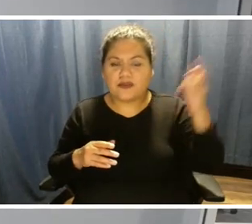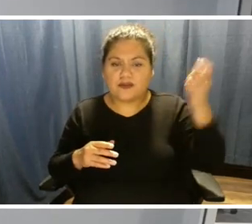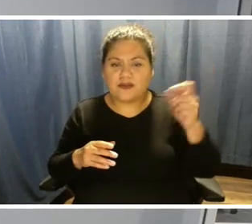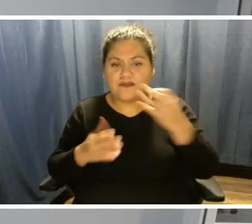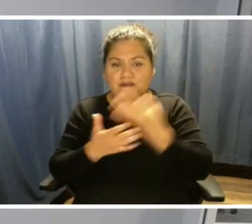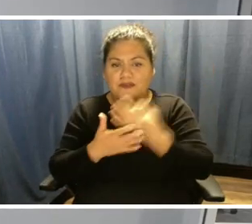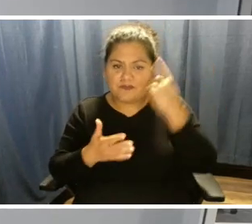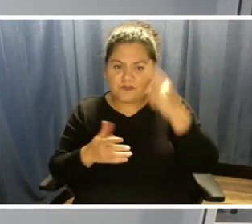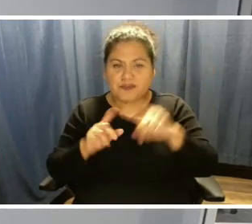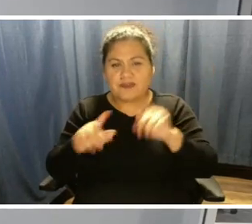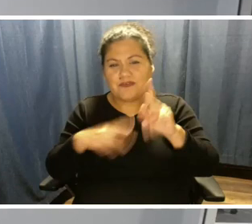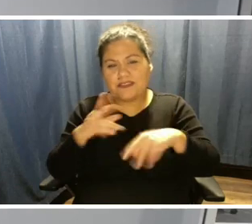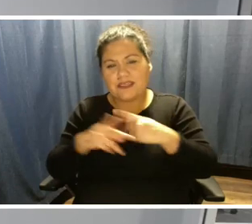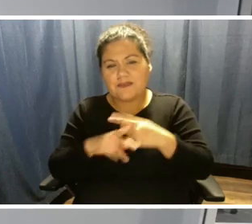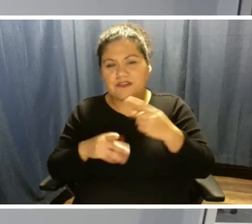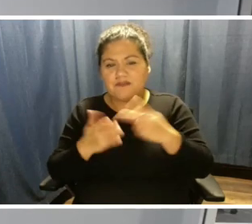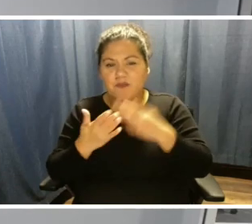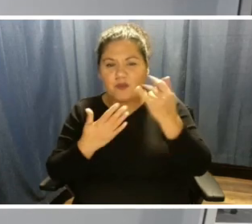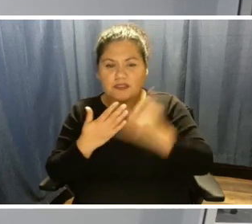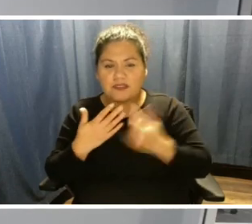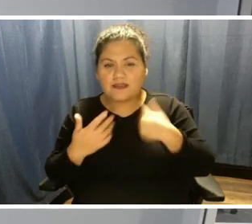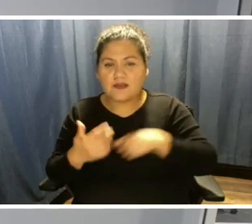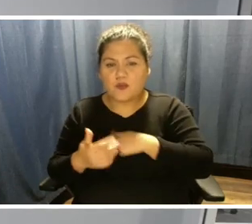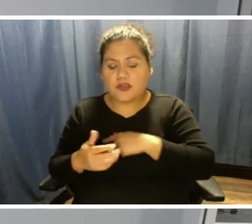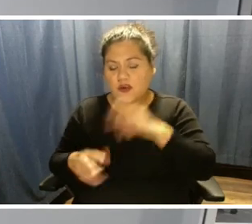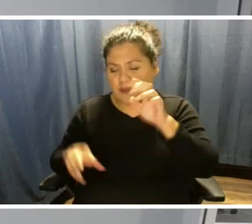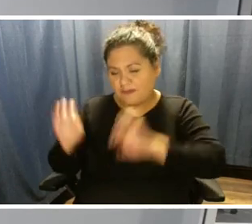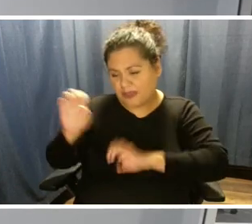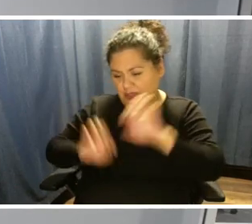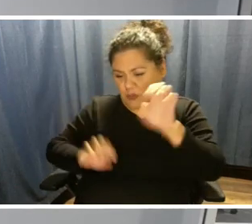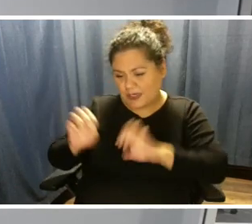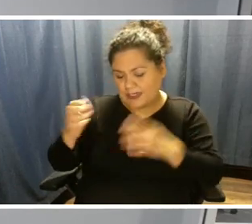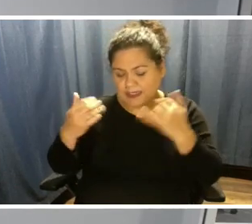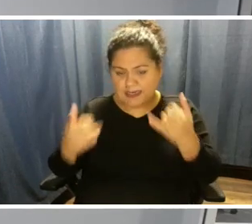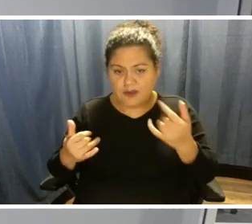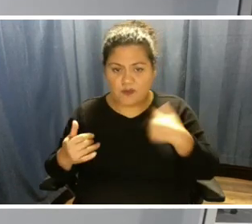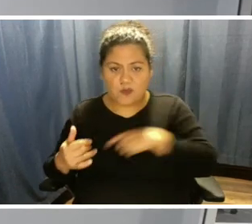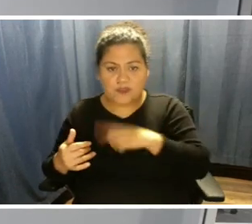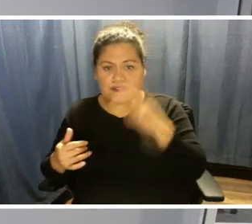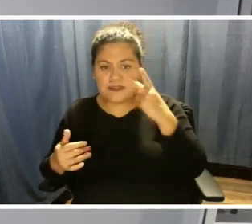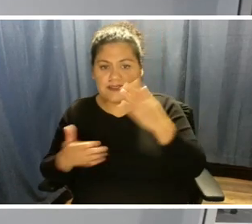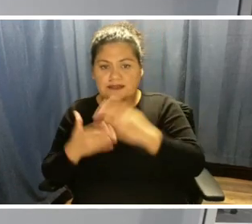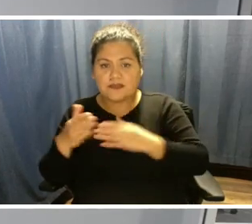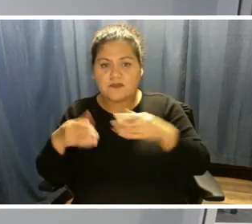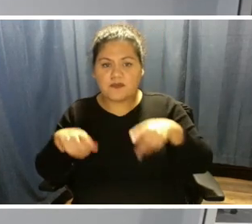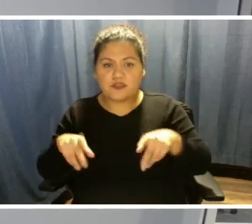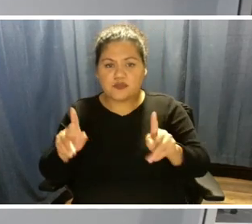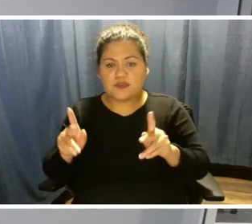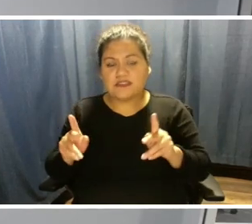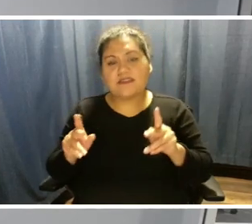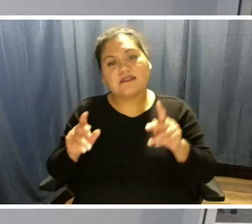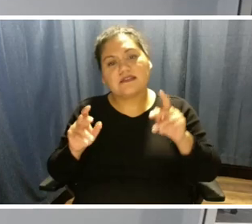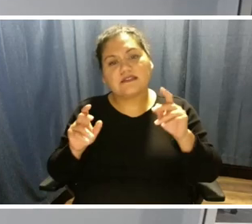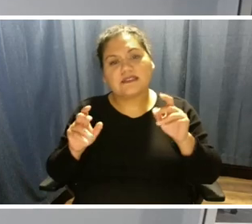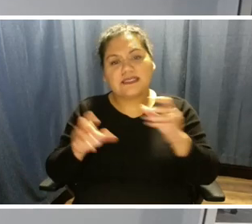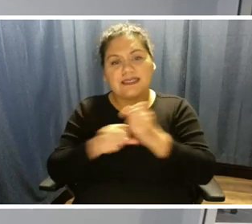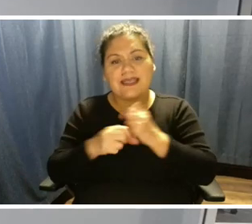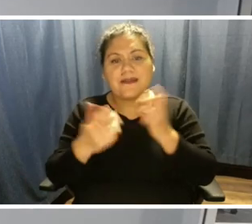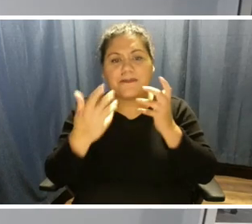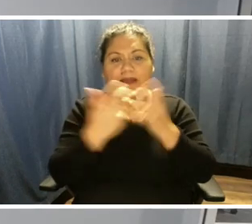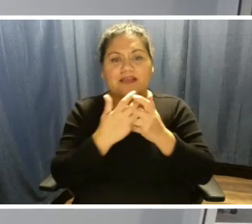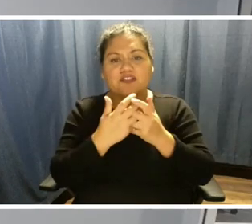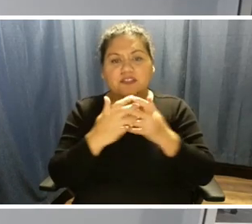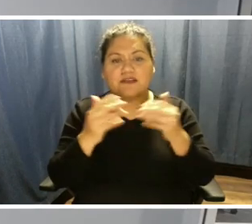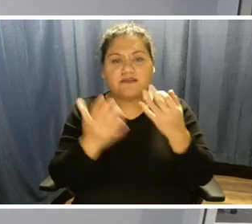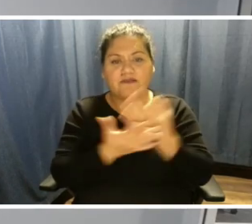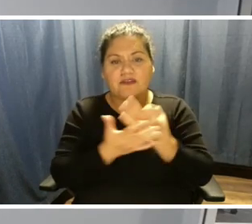projects that we are evaluating now. We're seeing some opportunities to get matching funds to do